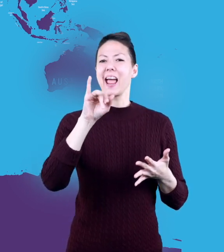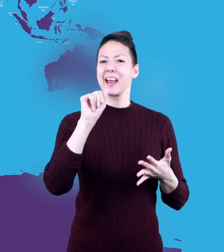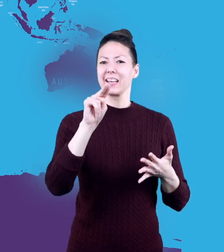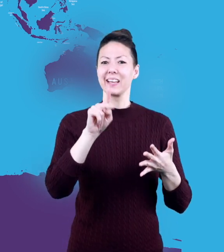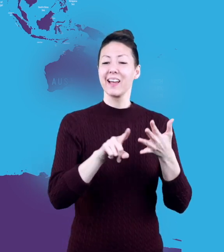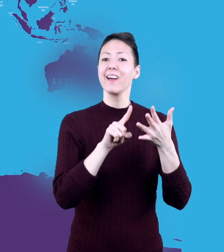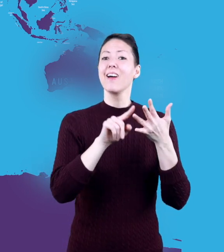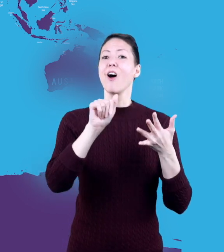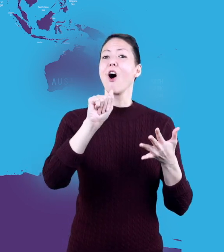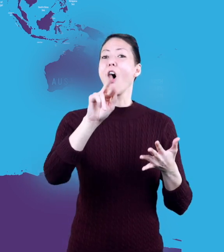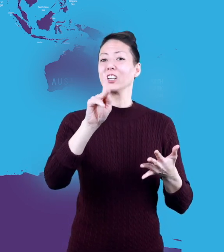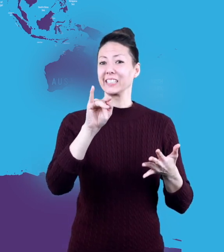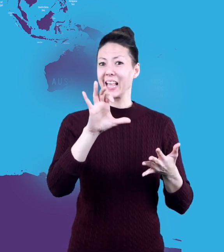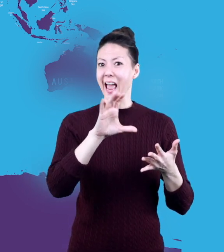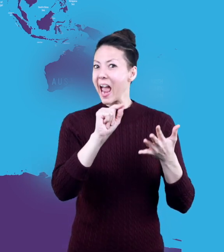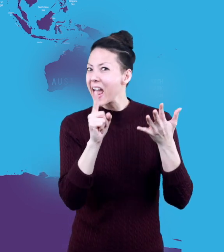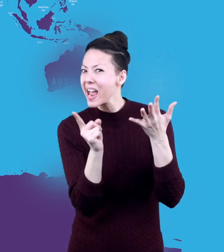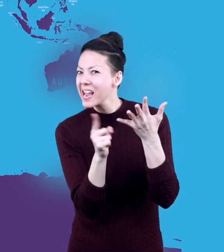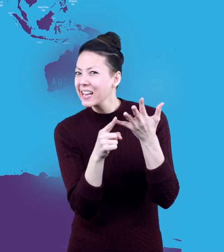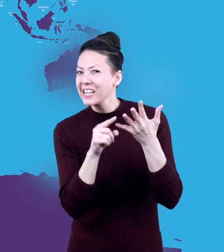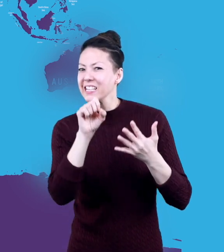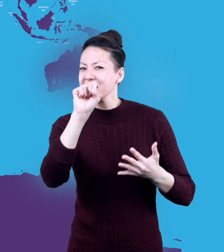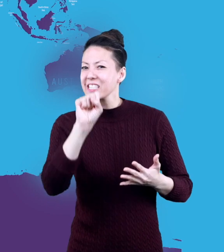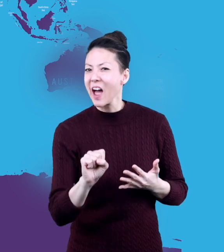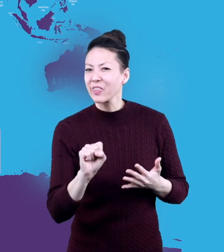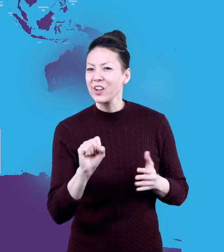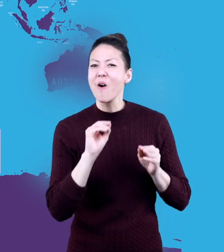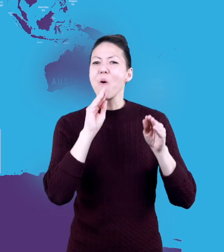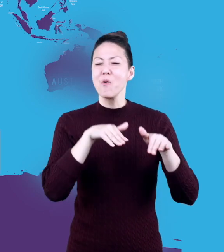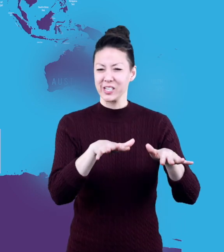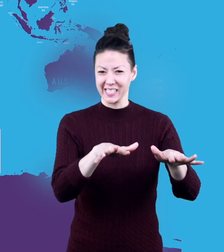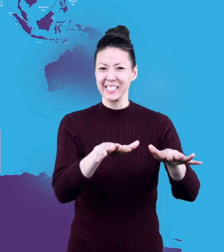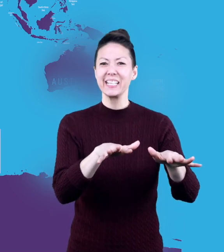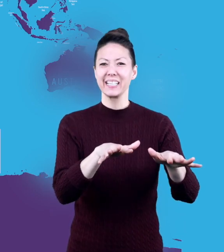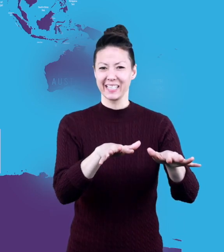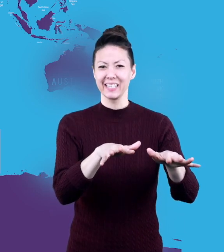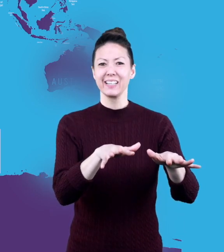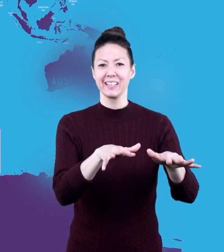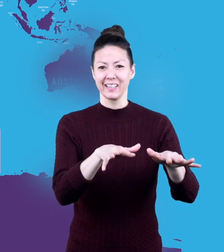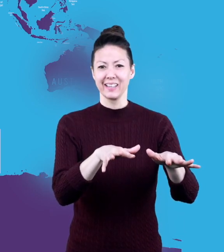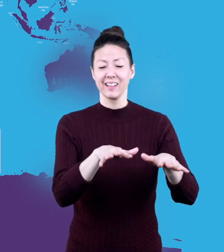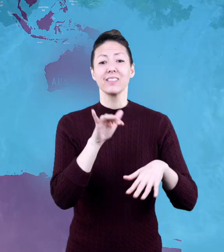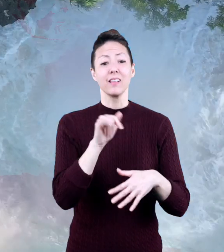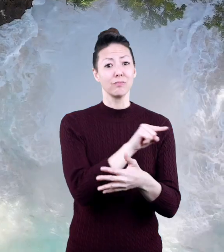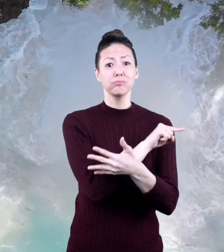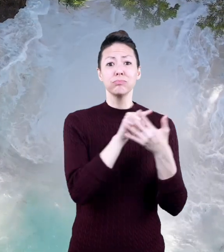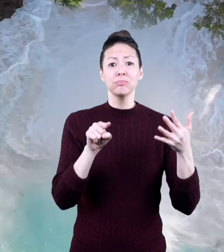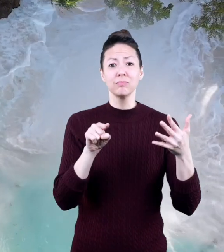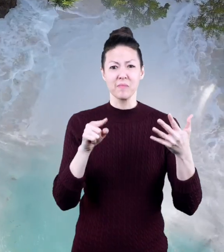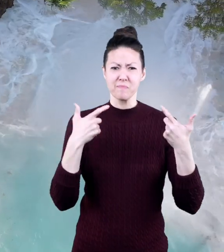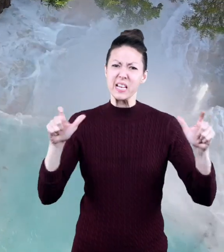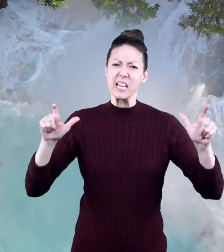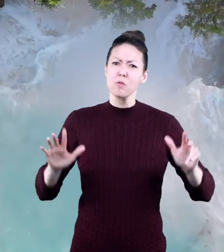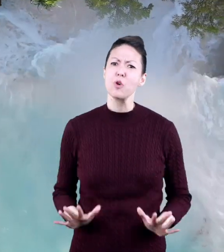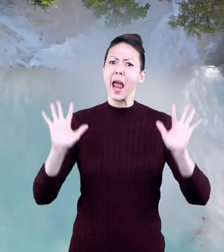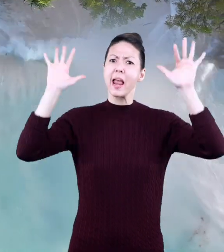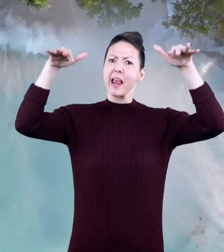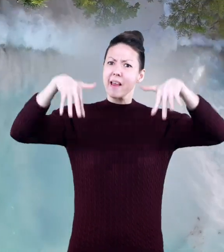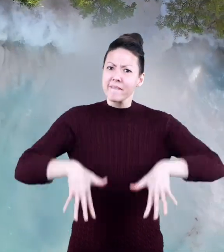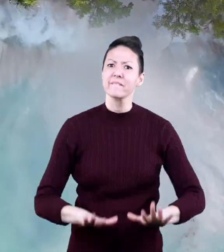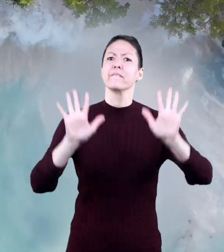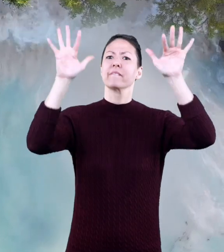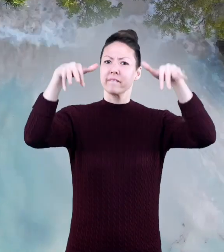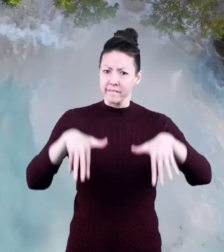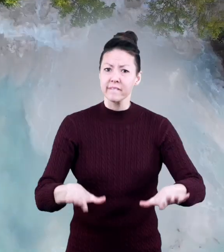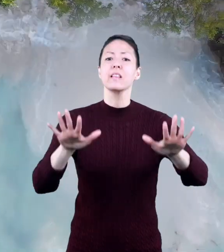Indian, Arctic, and the Southern Ocean. These oceans make big